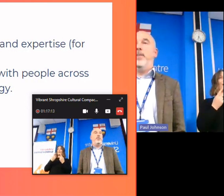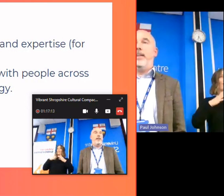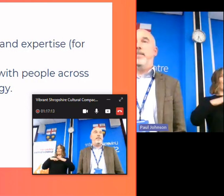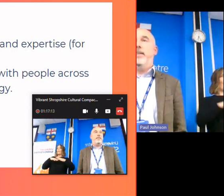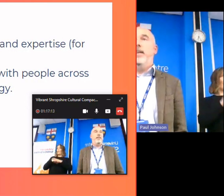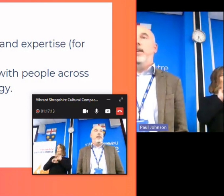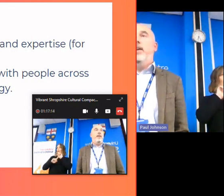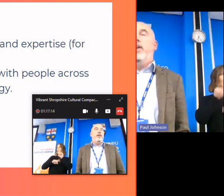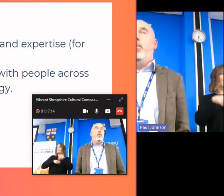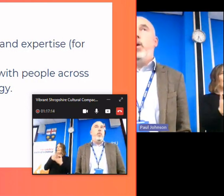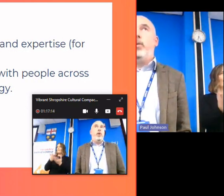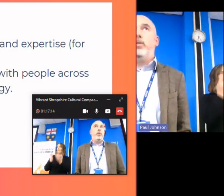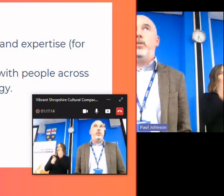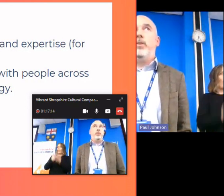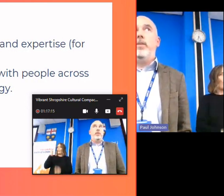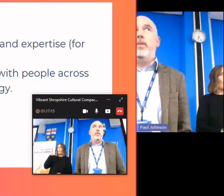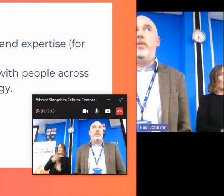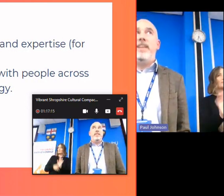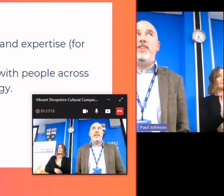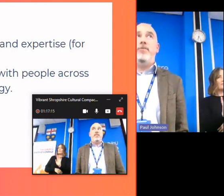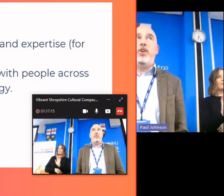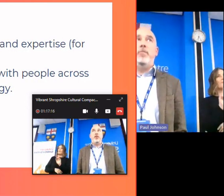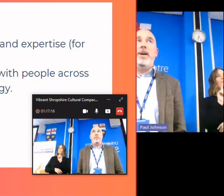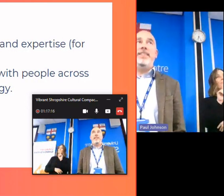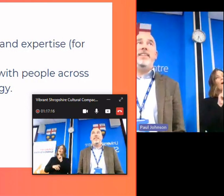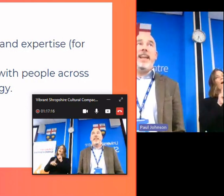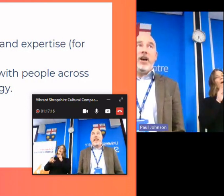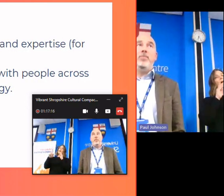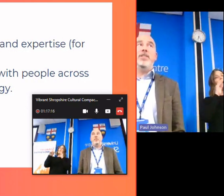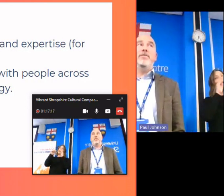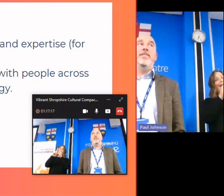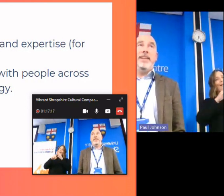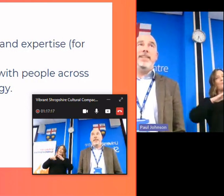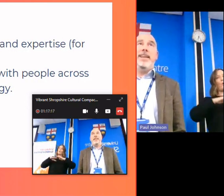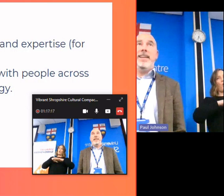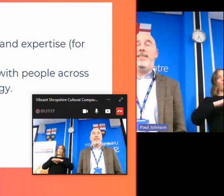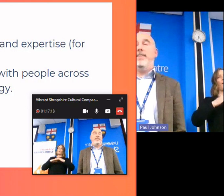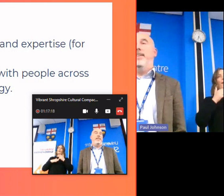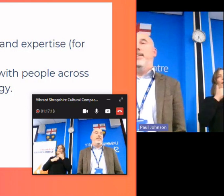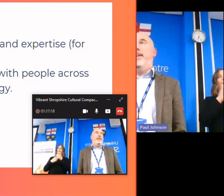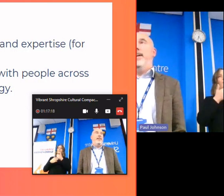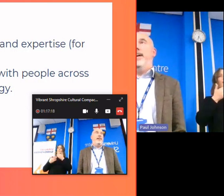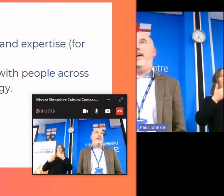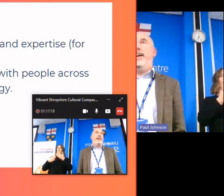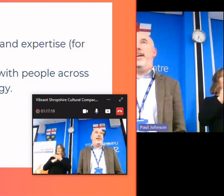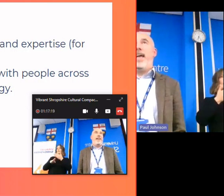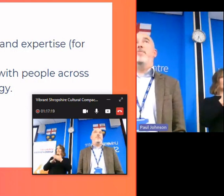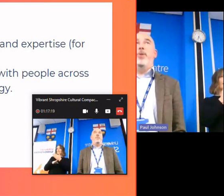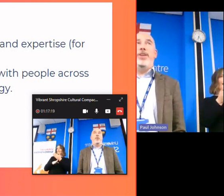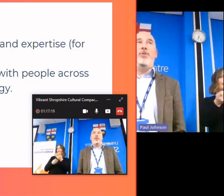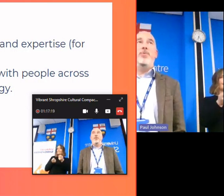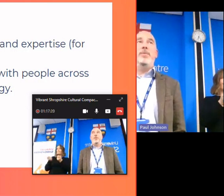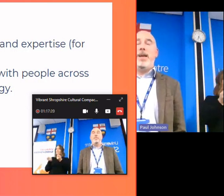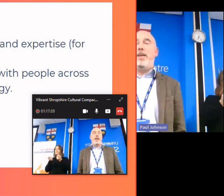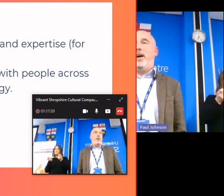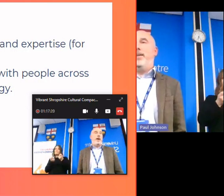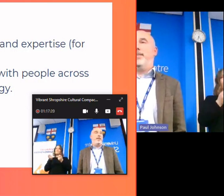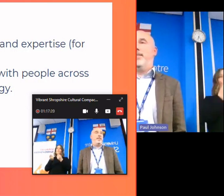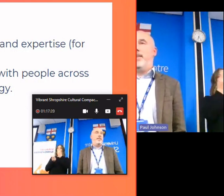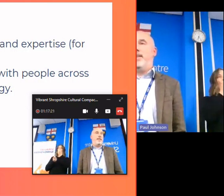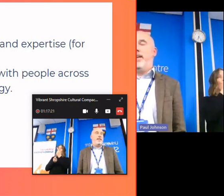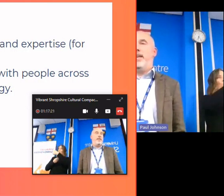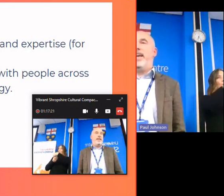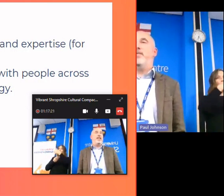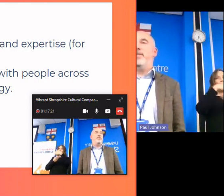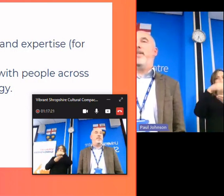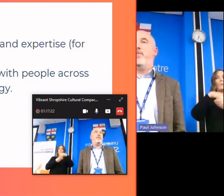cannot do that what the intention for a compact is it helps to facilitate uh everybody who can play a